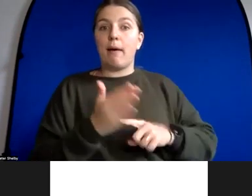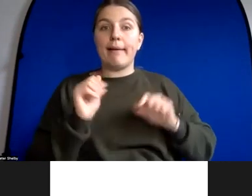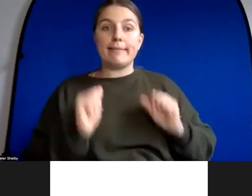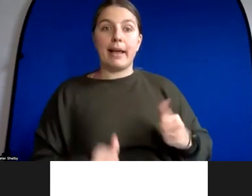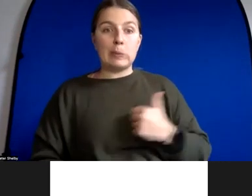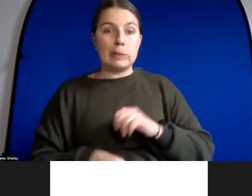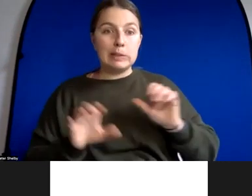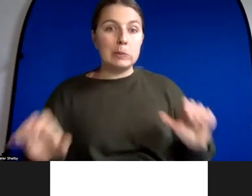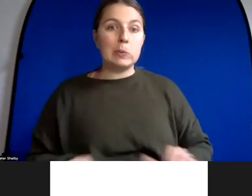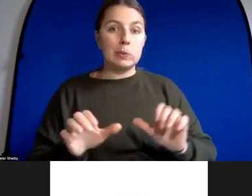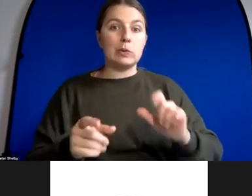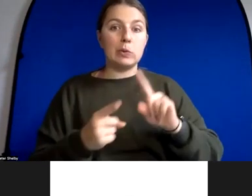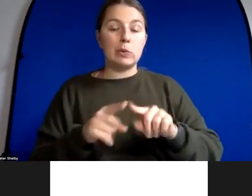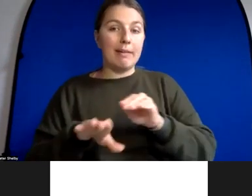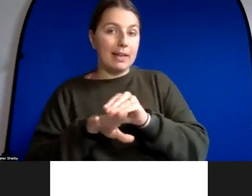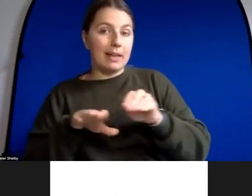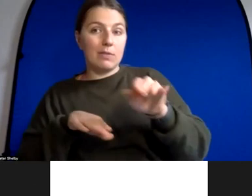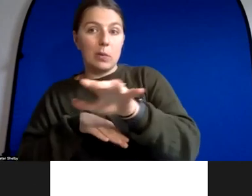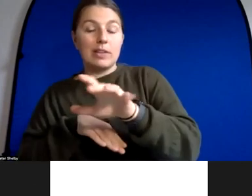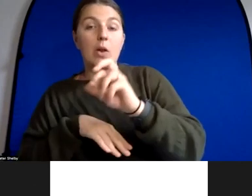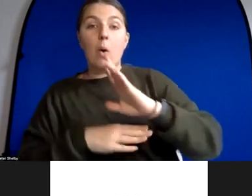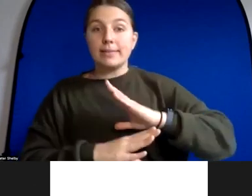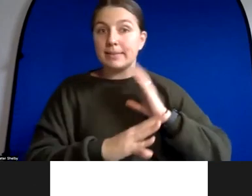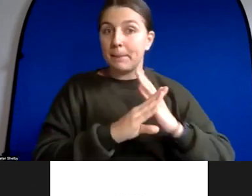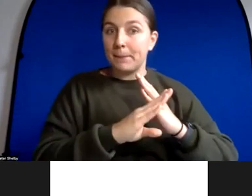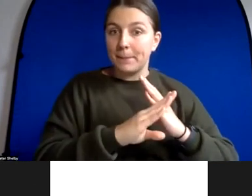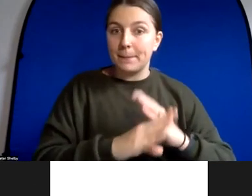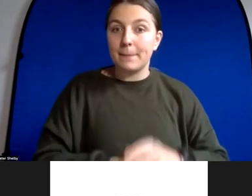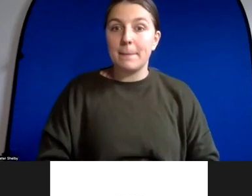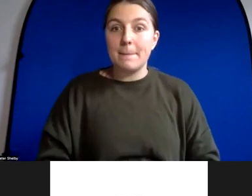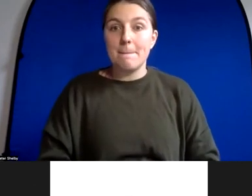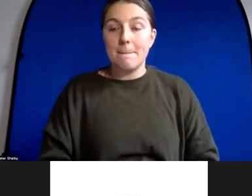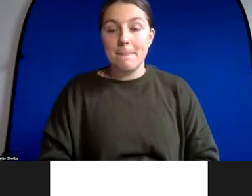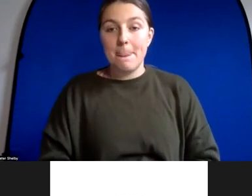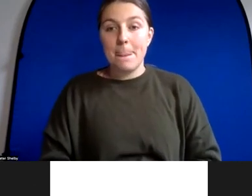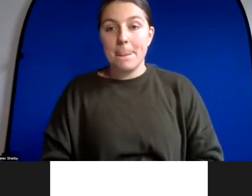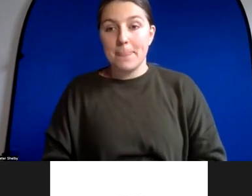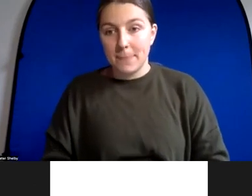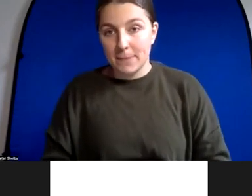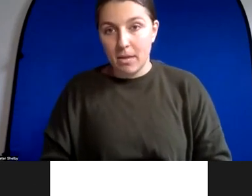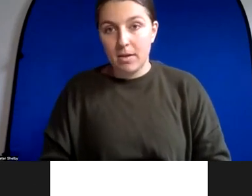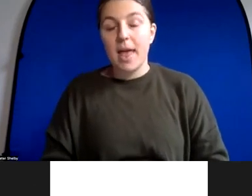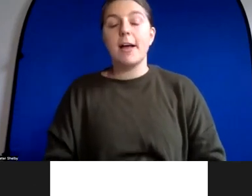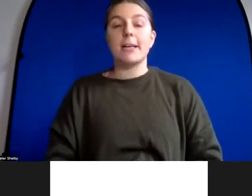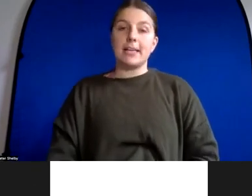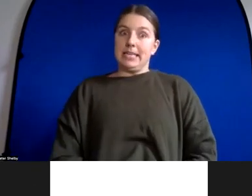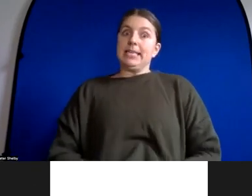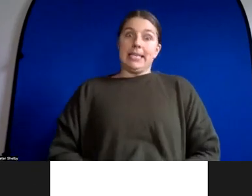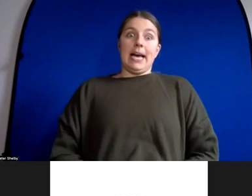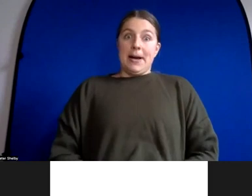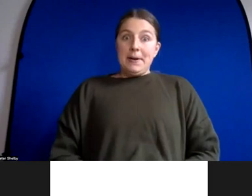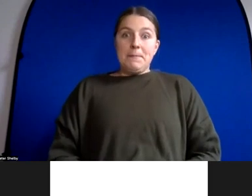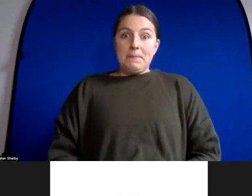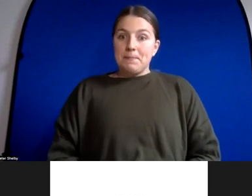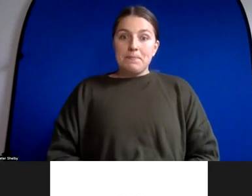influence it the other way because now it's going to be at the battle of the ideas yeah uh well